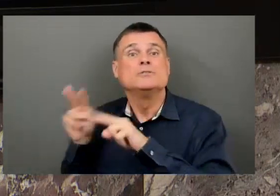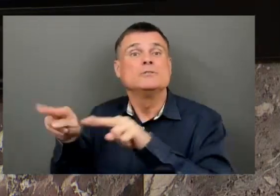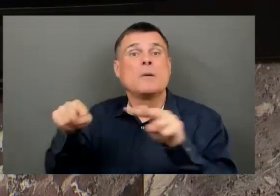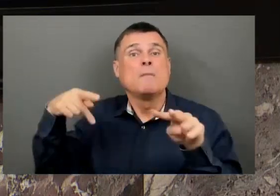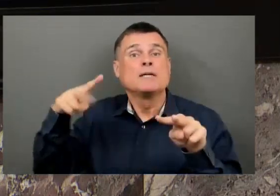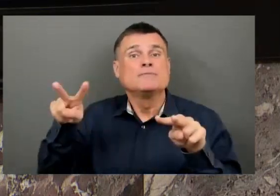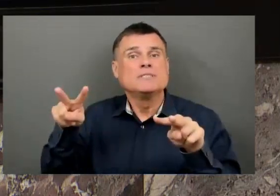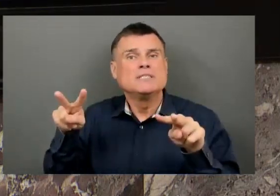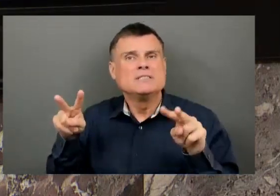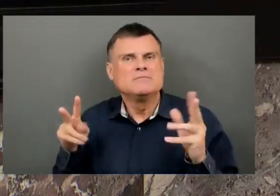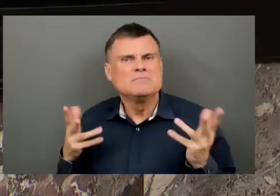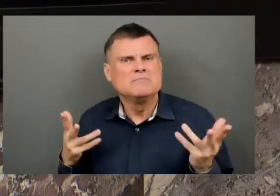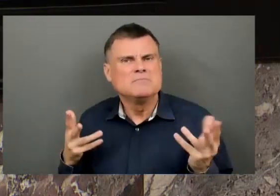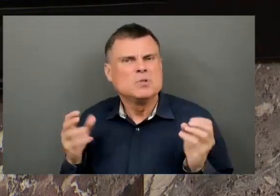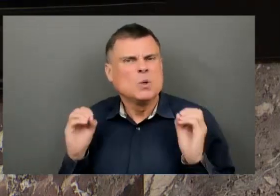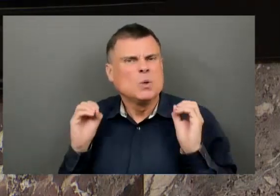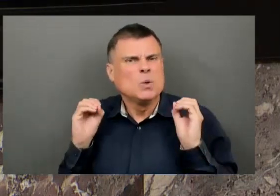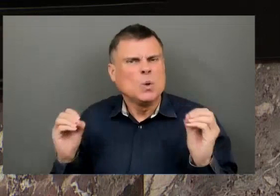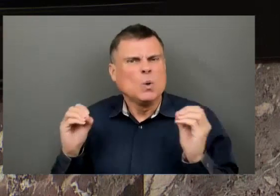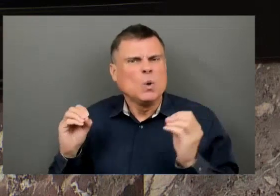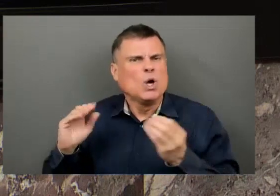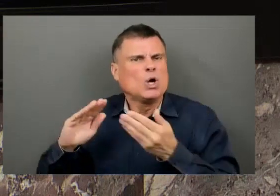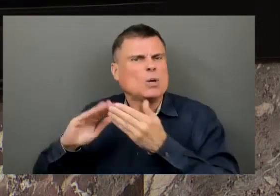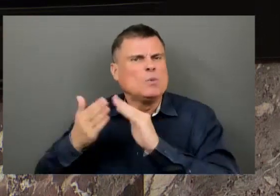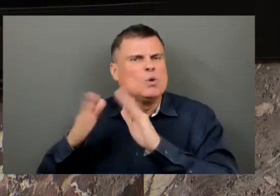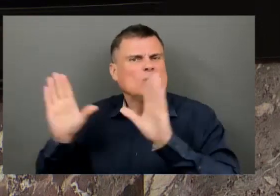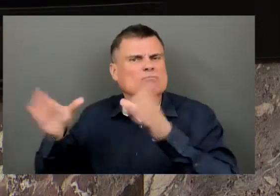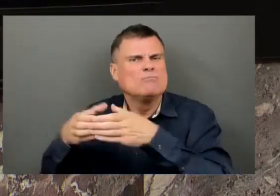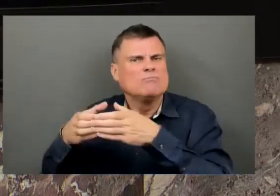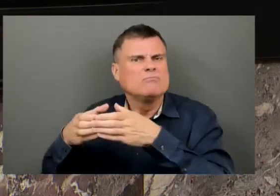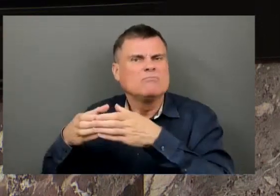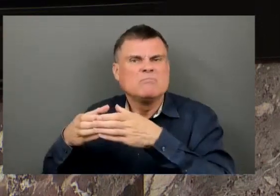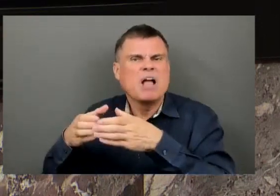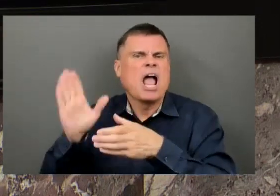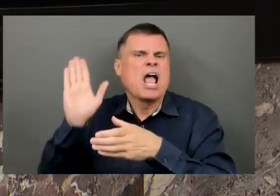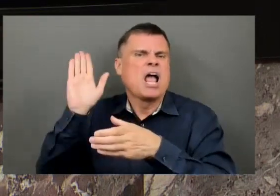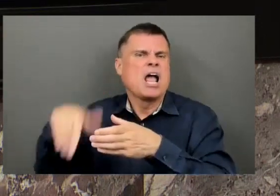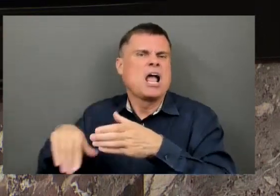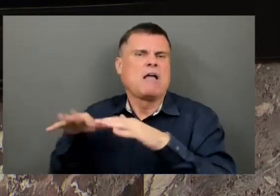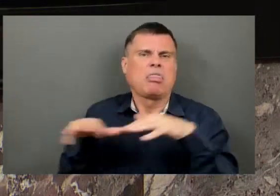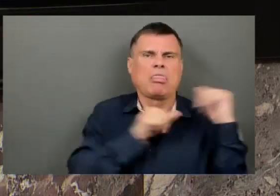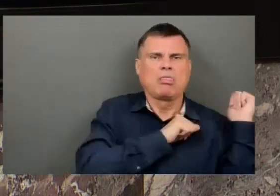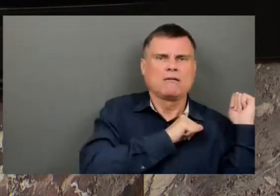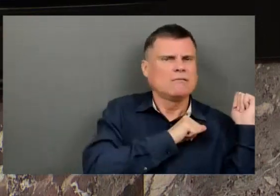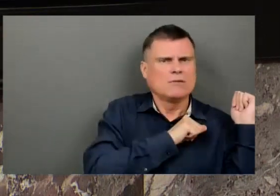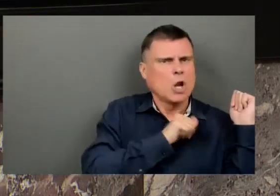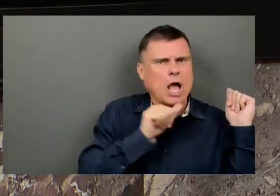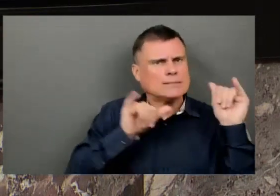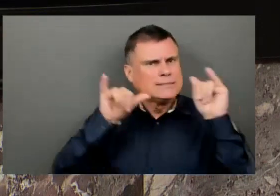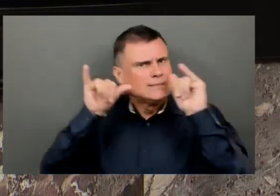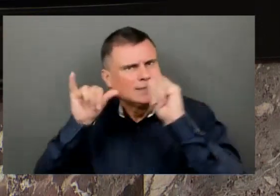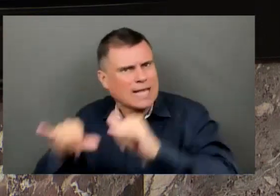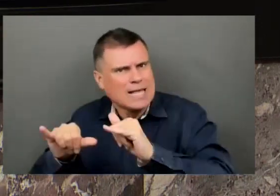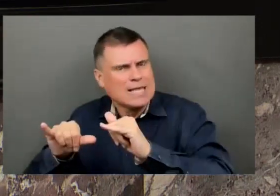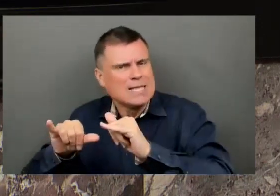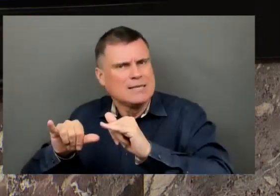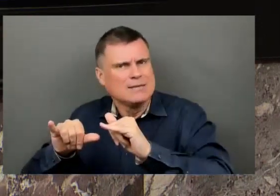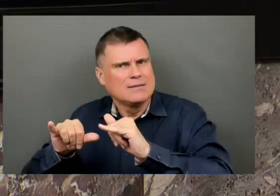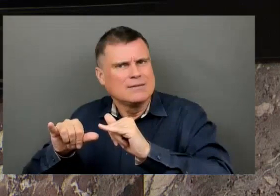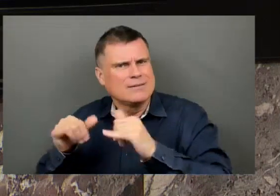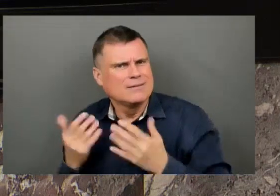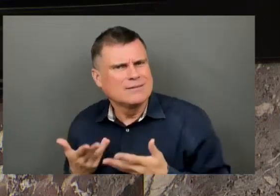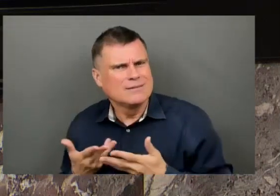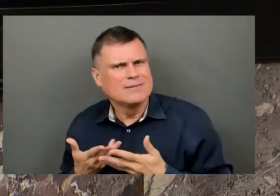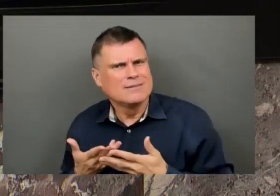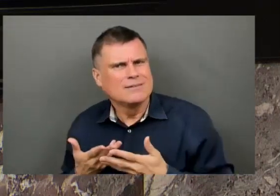question, Mr. Speaker, is it true that the provincial budget that's projecting a nearly $8 billion deficit has no funding for primary care in the City